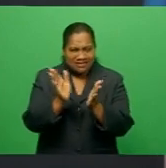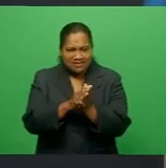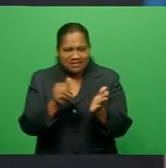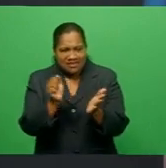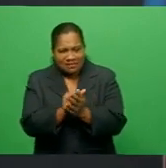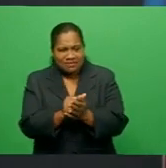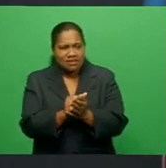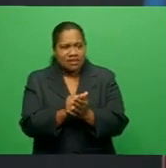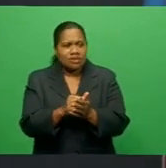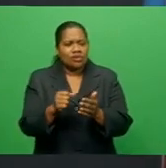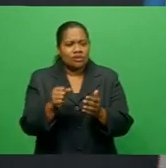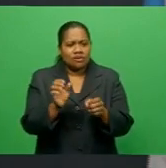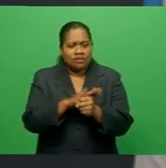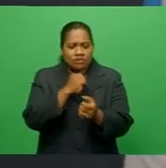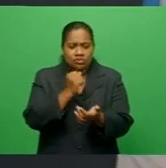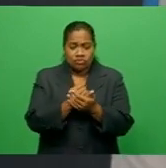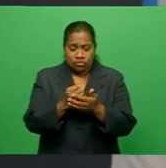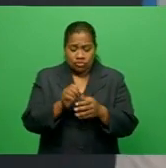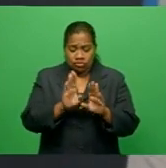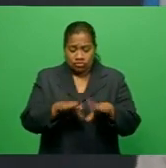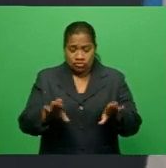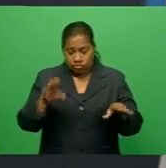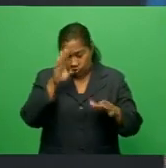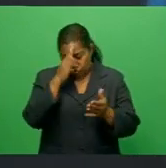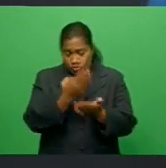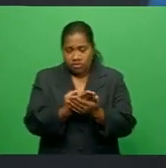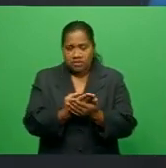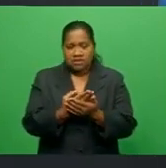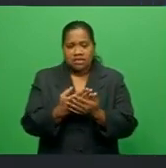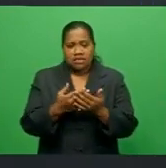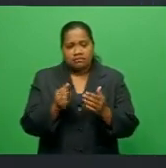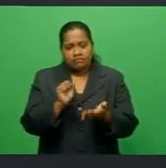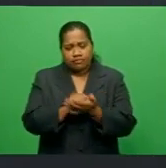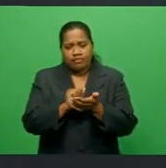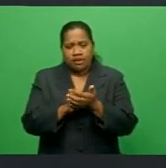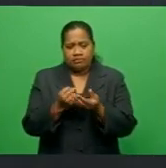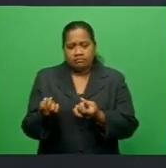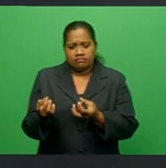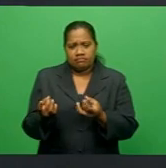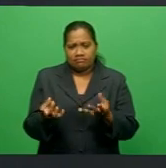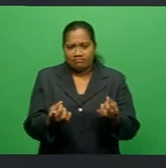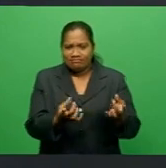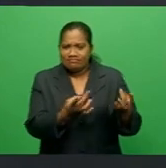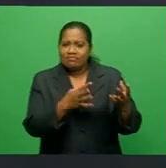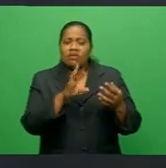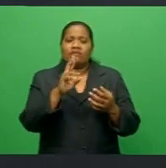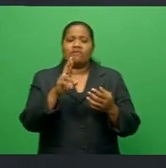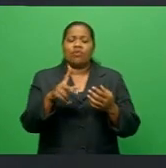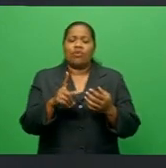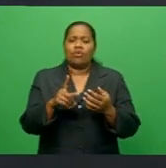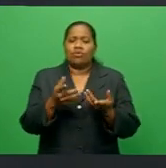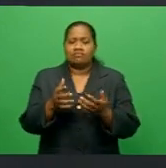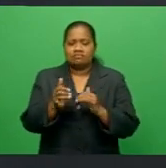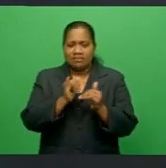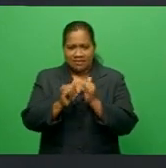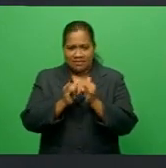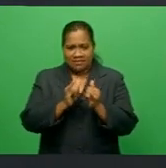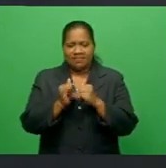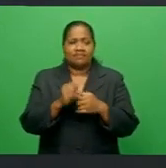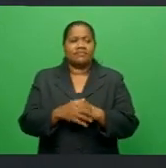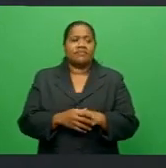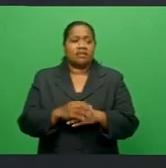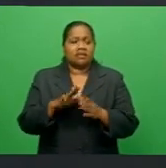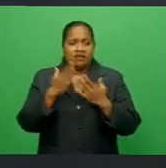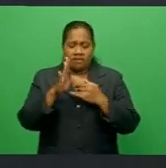our students are well prepared for the external exams. We are a month away into our external examinations, and many school students are into the final